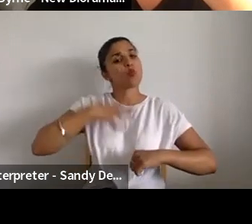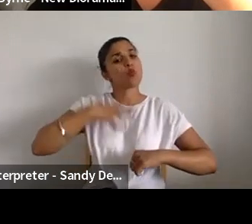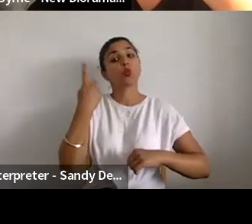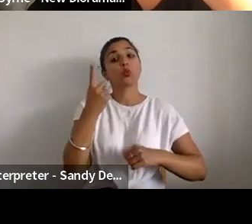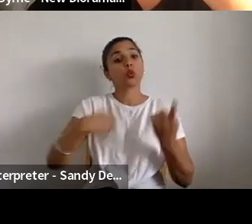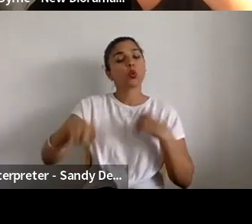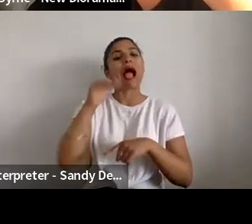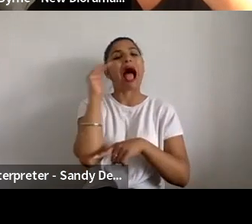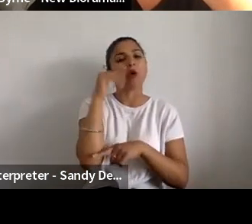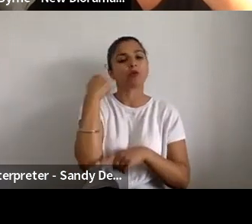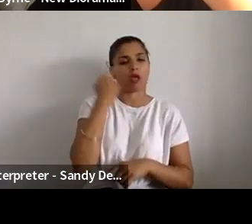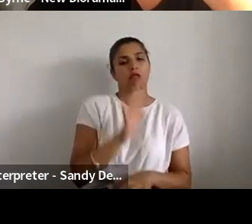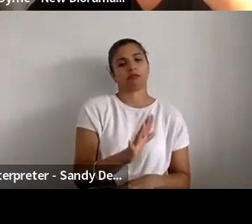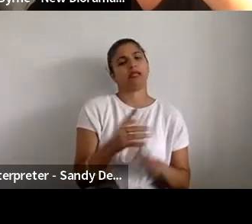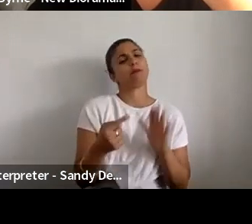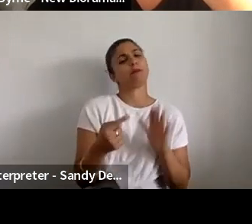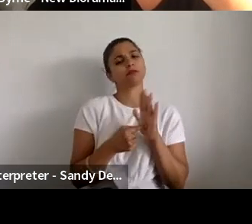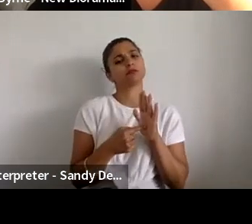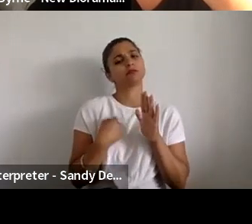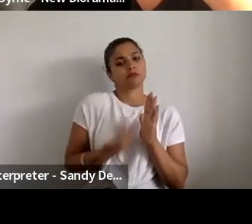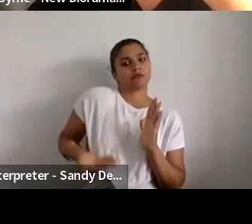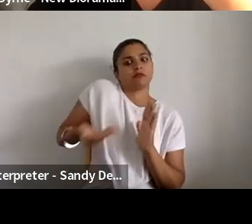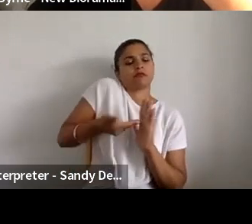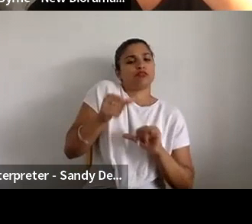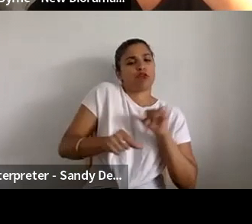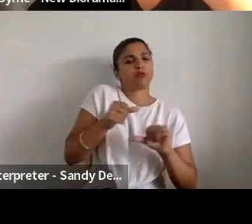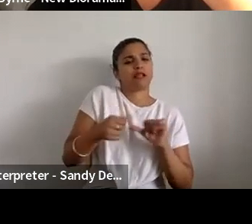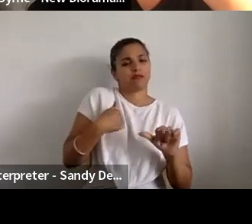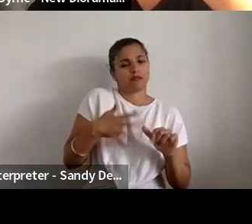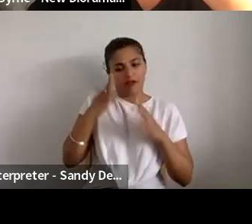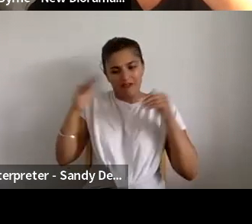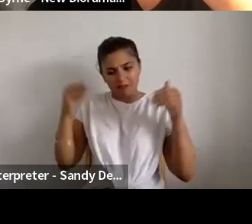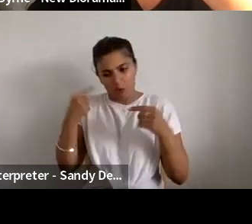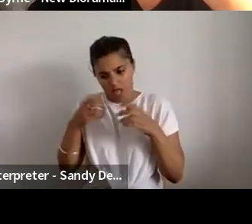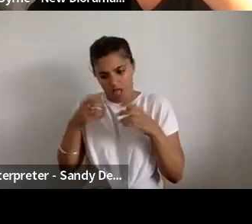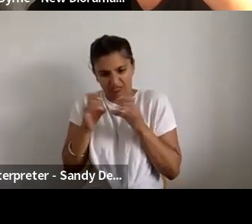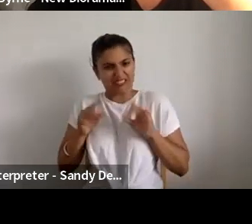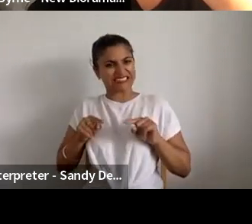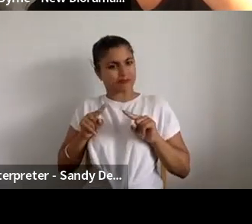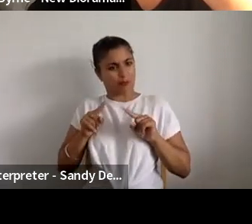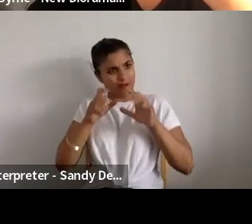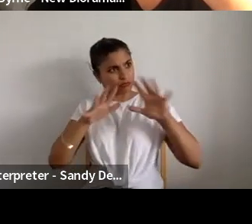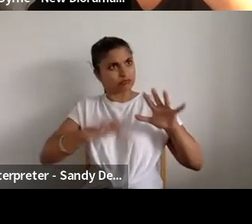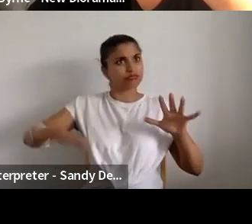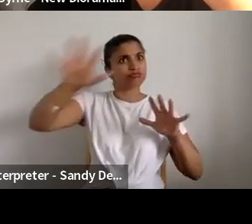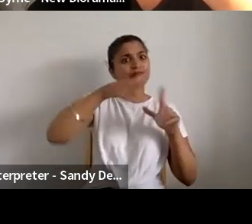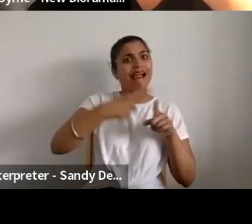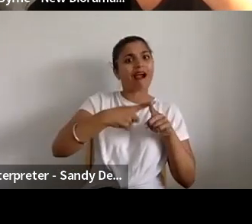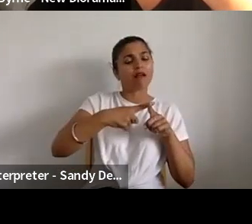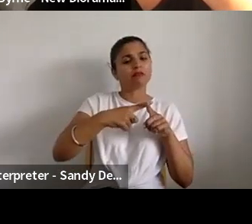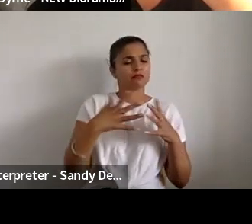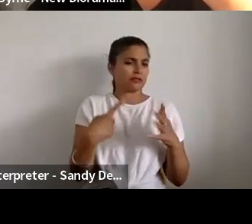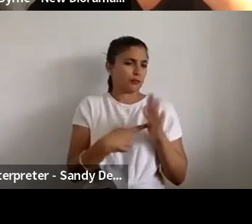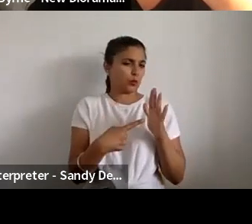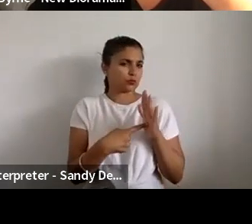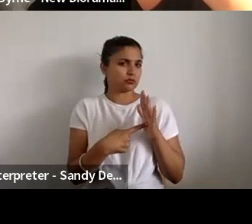outside London. So there was another process in that, that if kind of after the first two were selected, we would then kind of